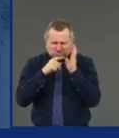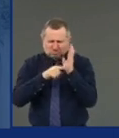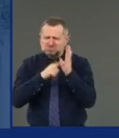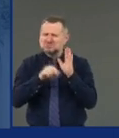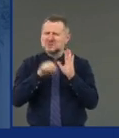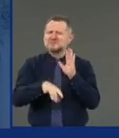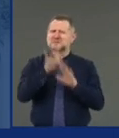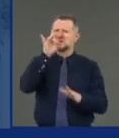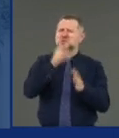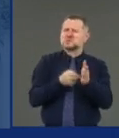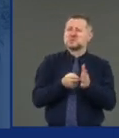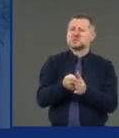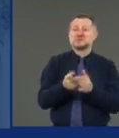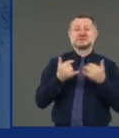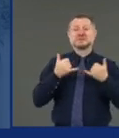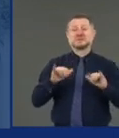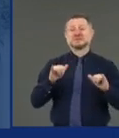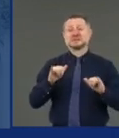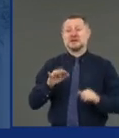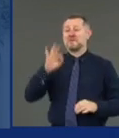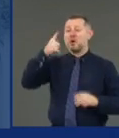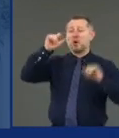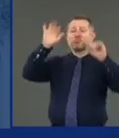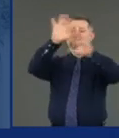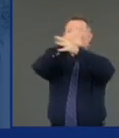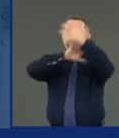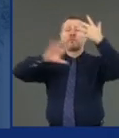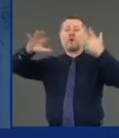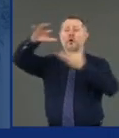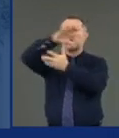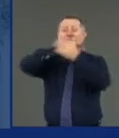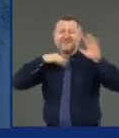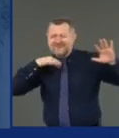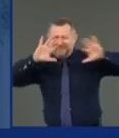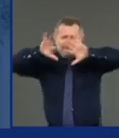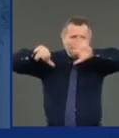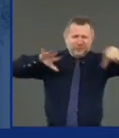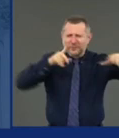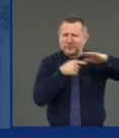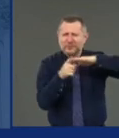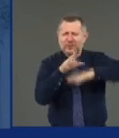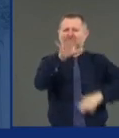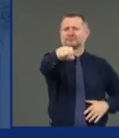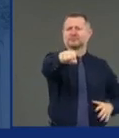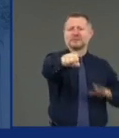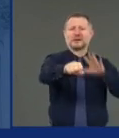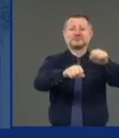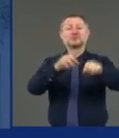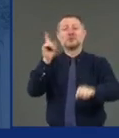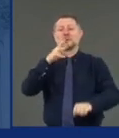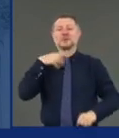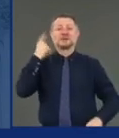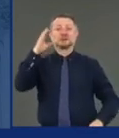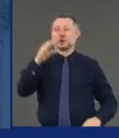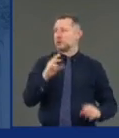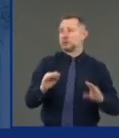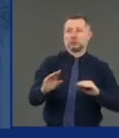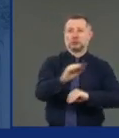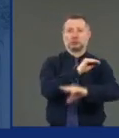and the blather of Washington, D.C. So my point to our